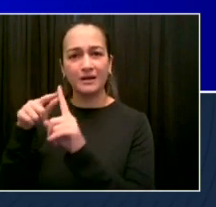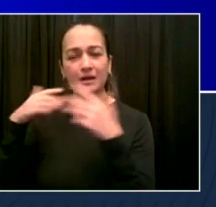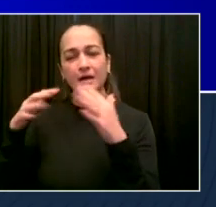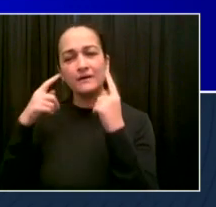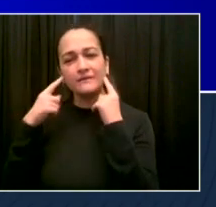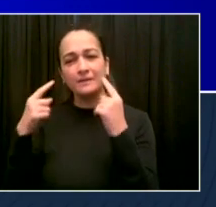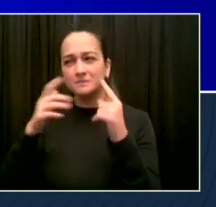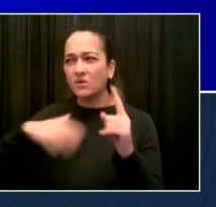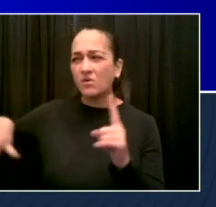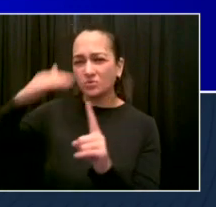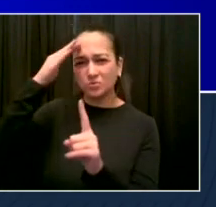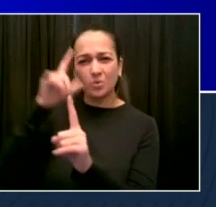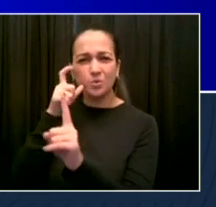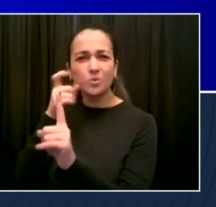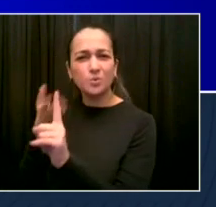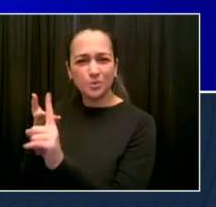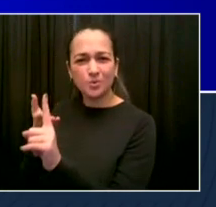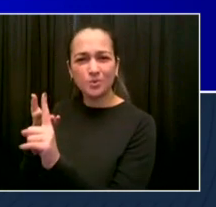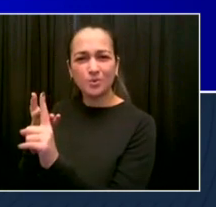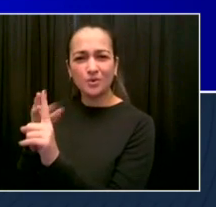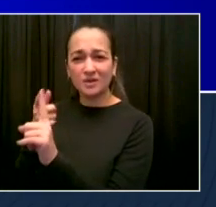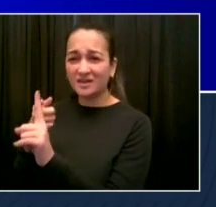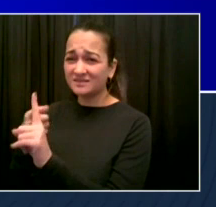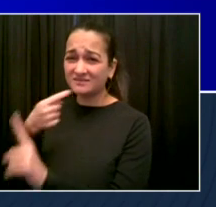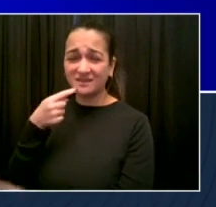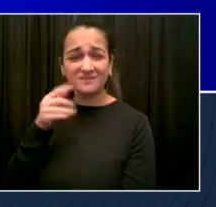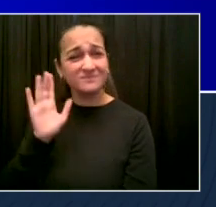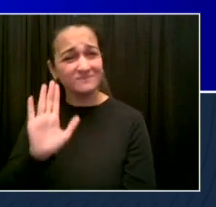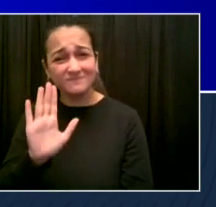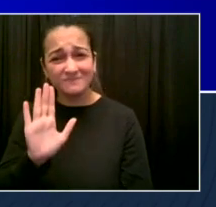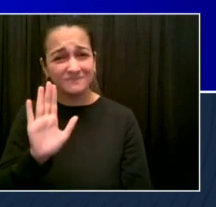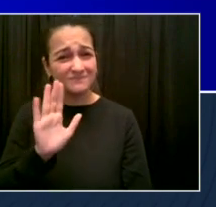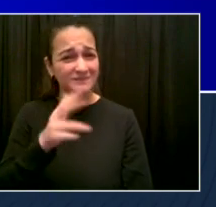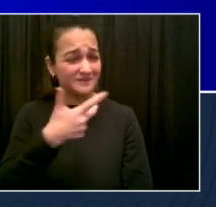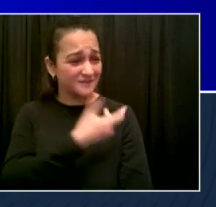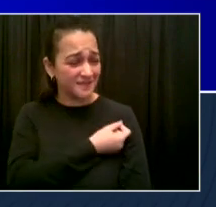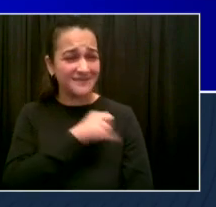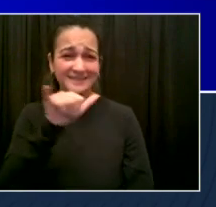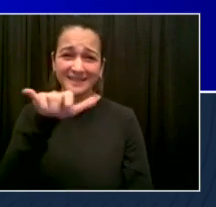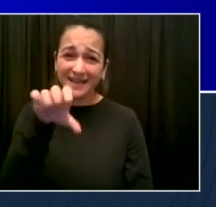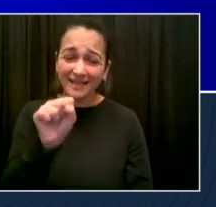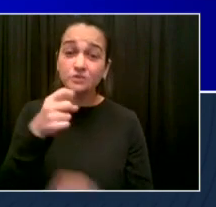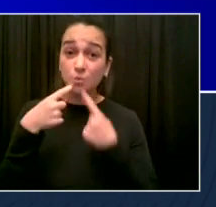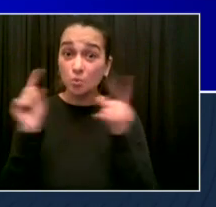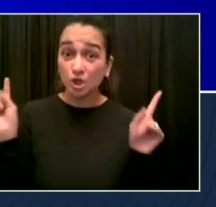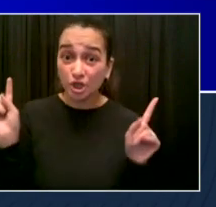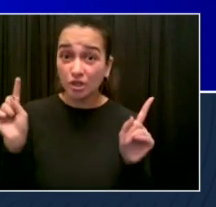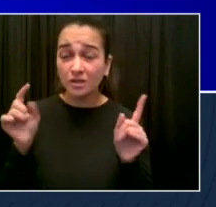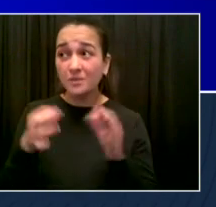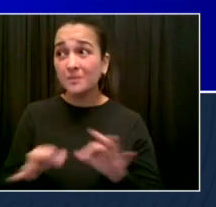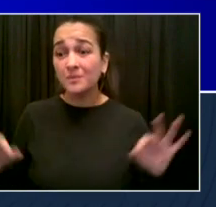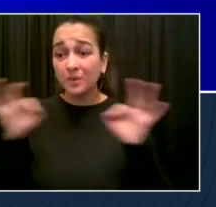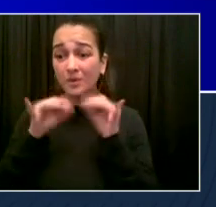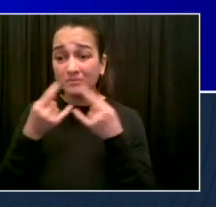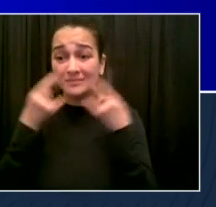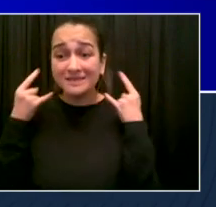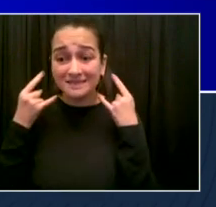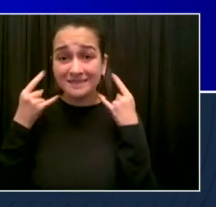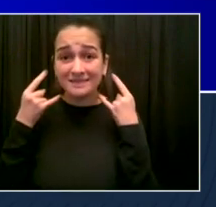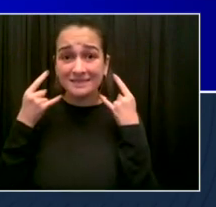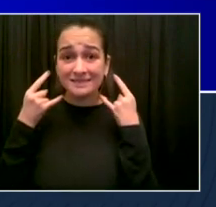mass and vaccine. They are the weapons that we use to fight this war. As always, Kareem